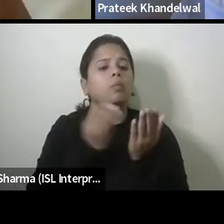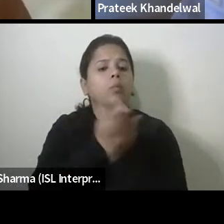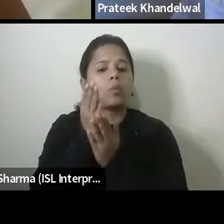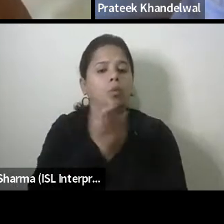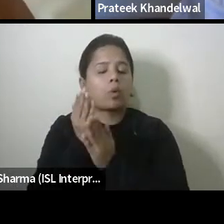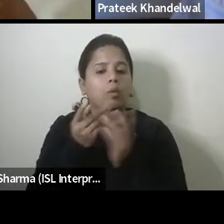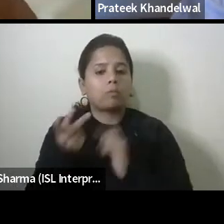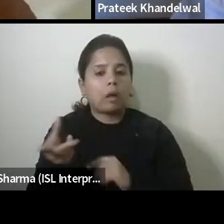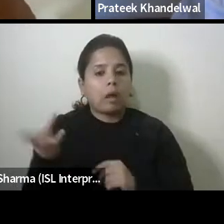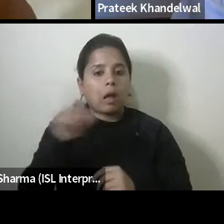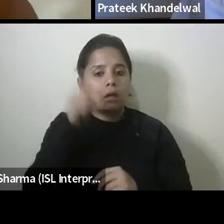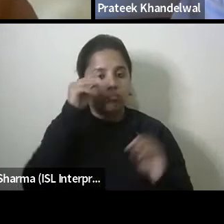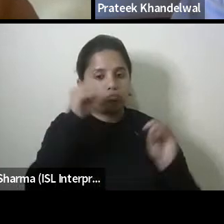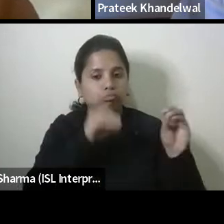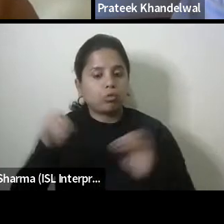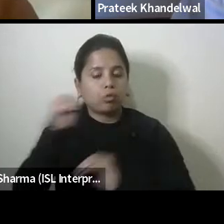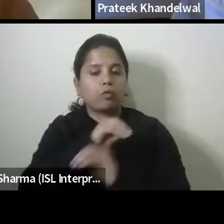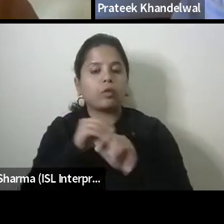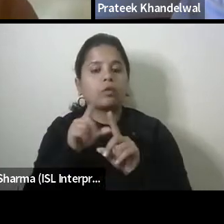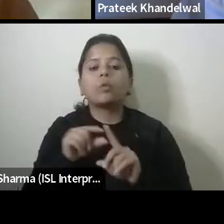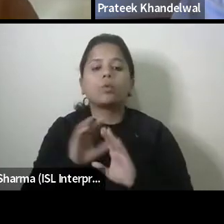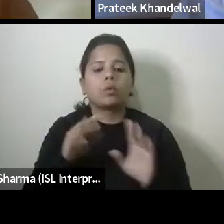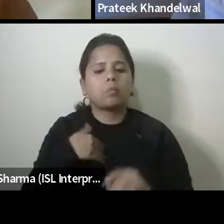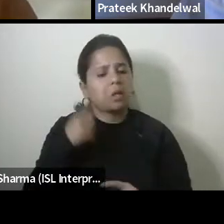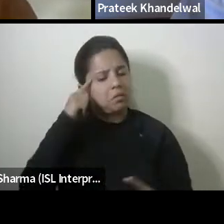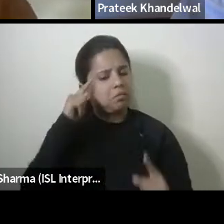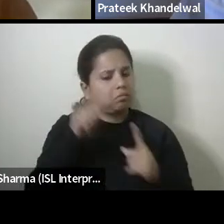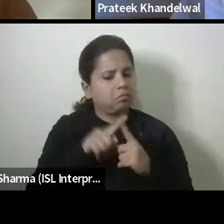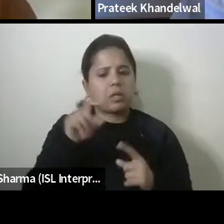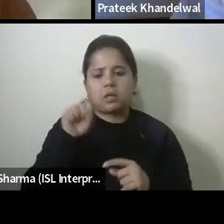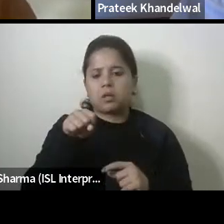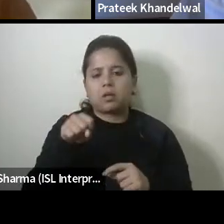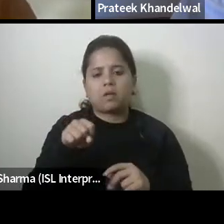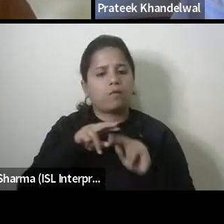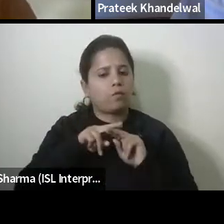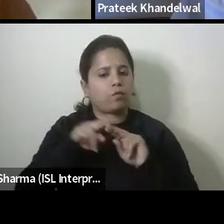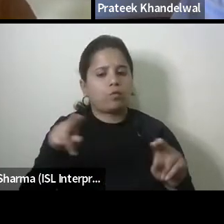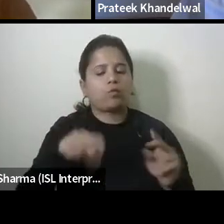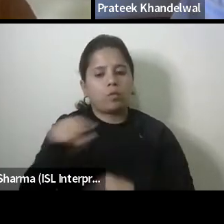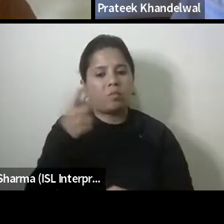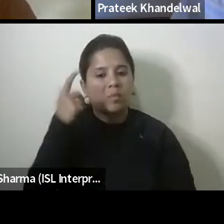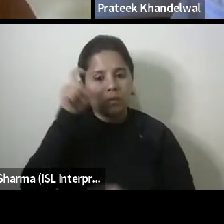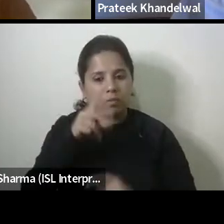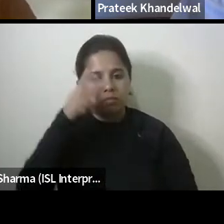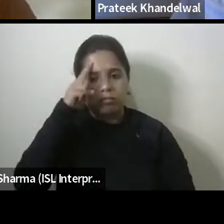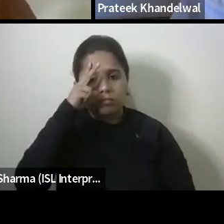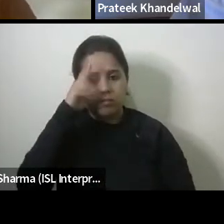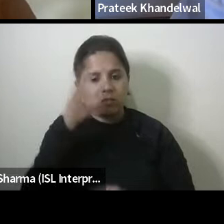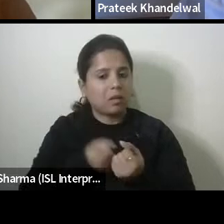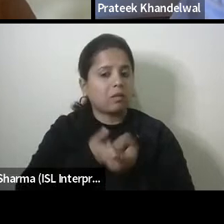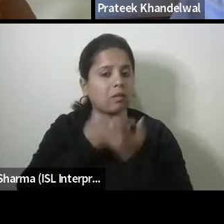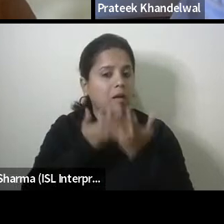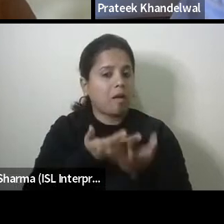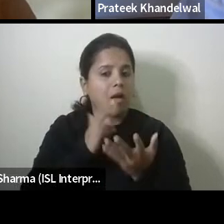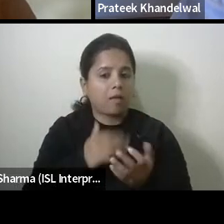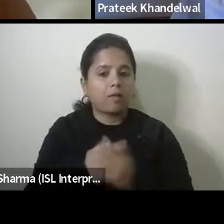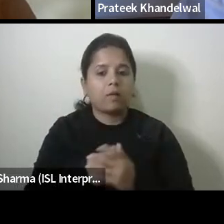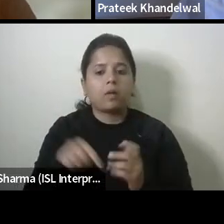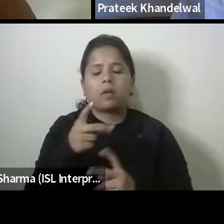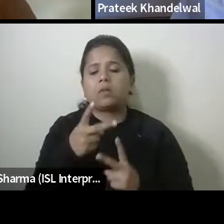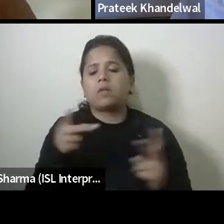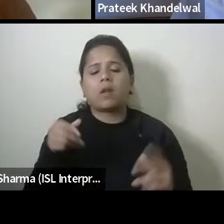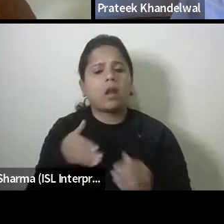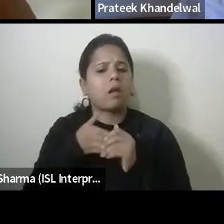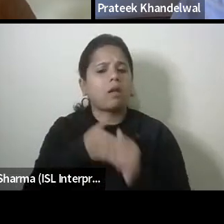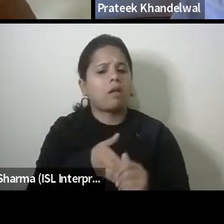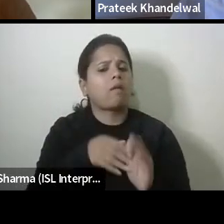have to redo it or you know so i completely agree with um you know the concerns that are being expressed here and there are enough guidelines